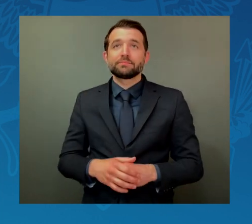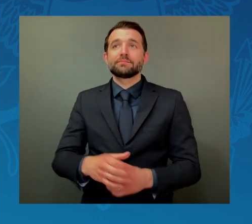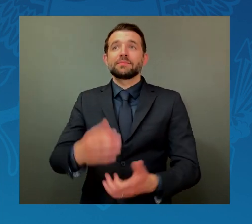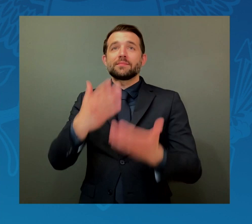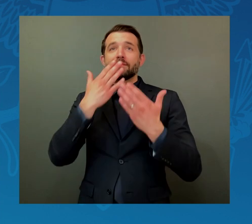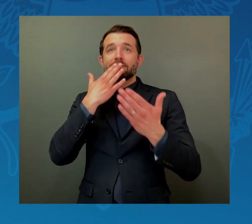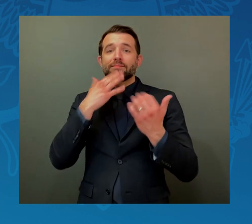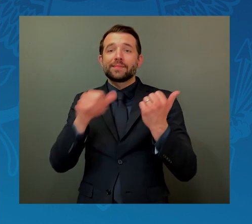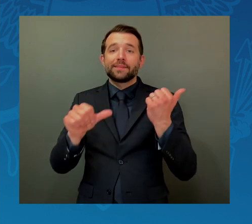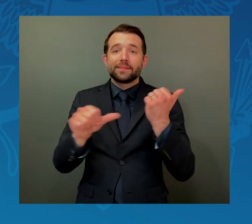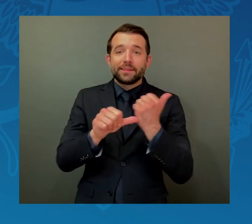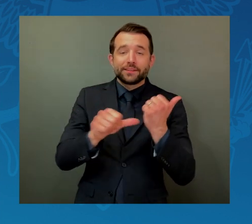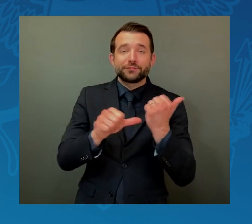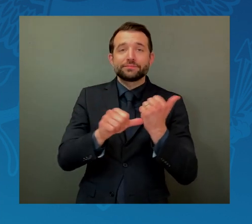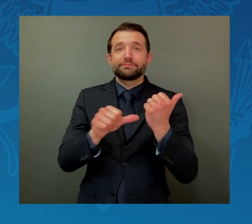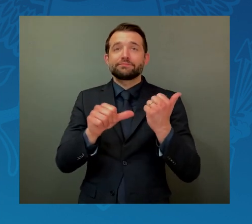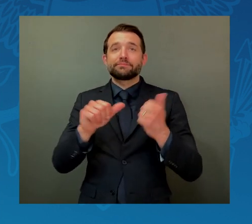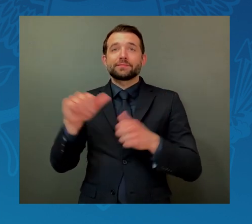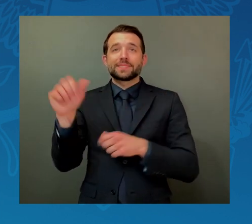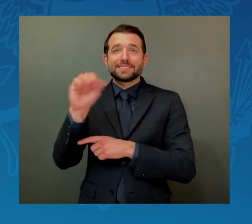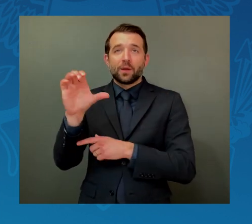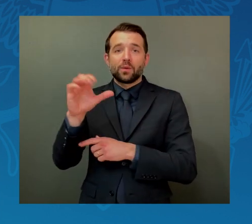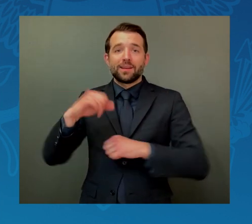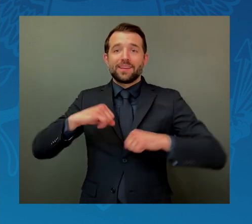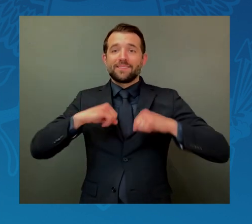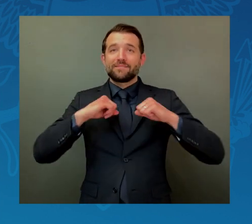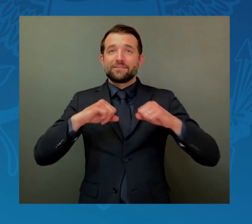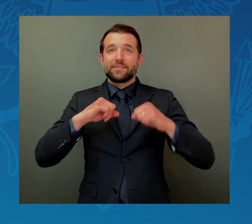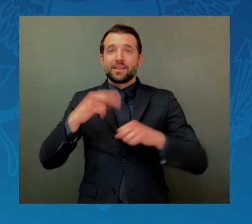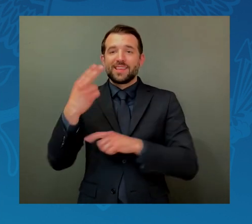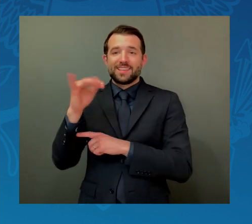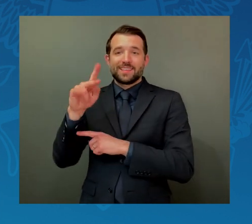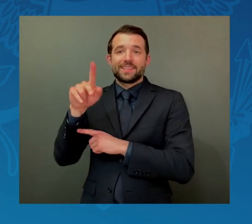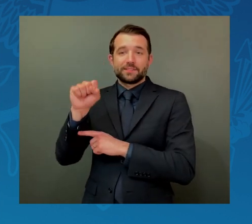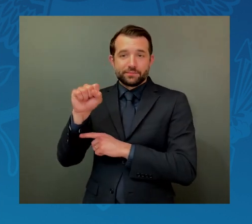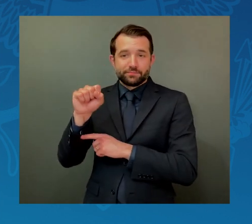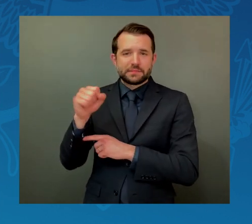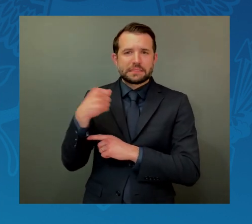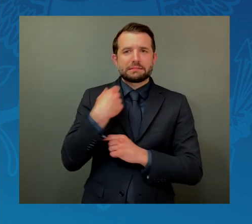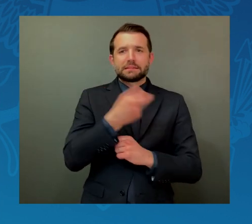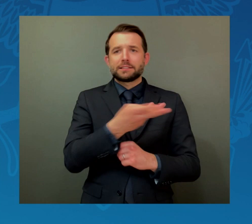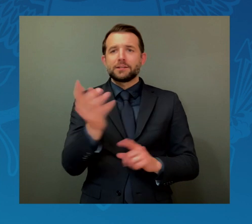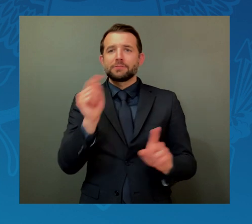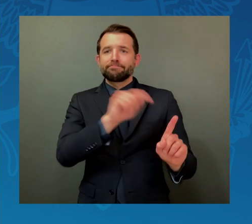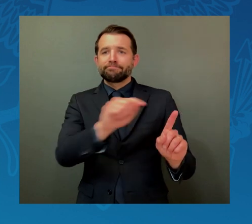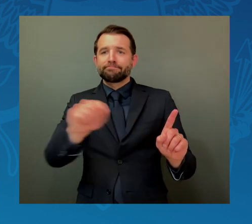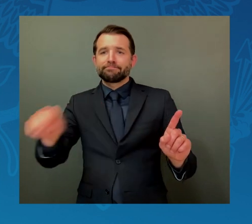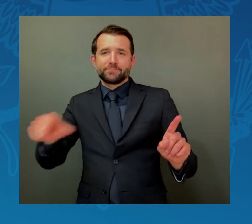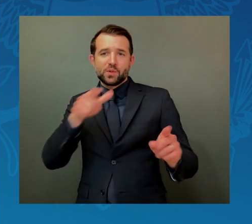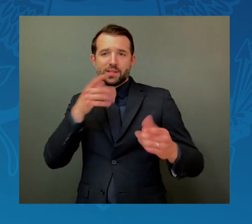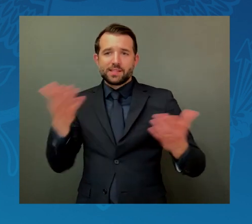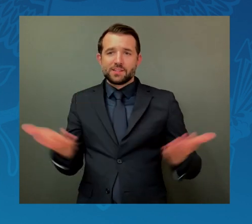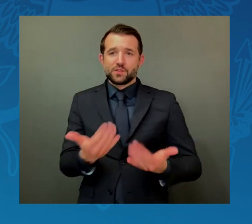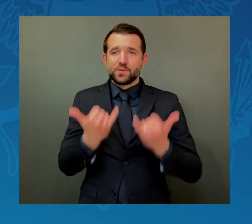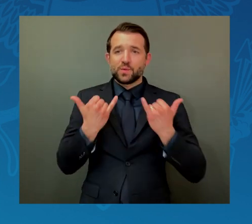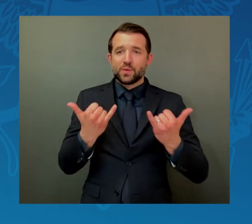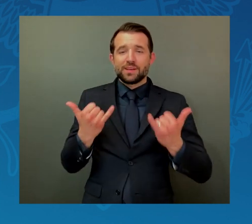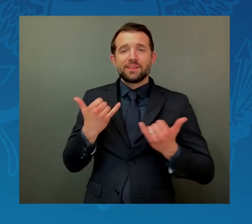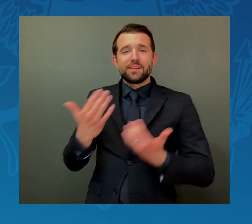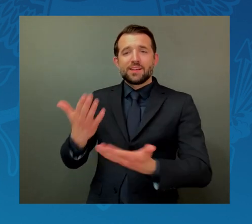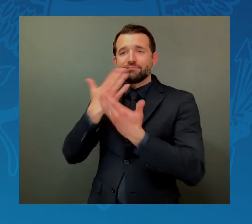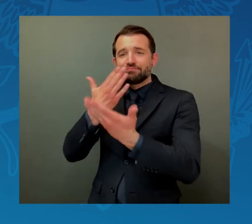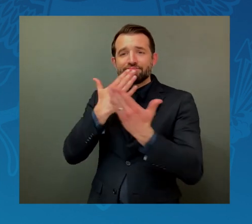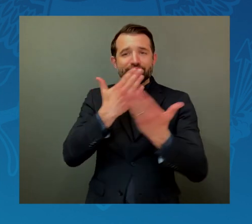local elected officials who are with us this afternoon. And thank you to all of you, in particular